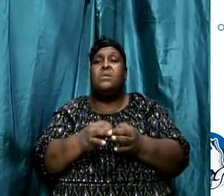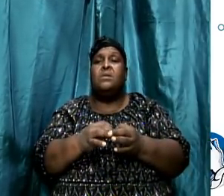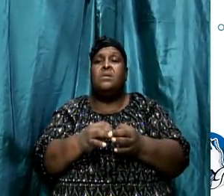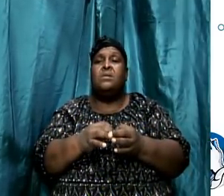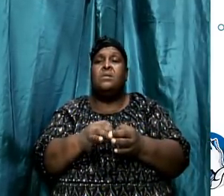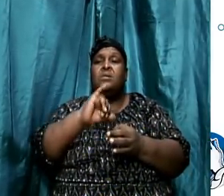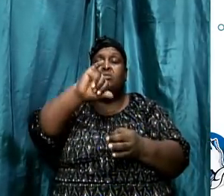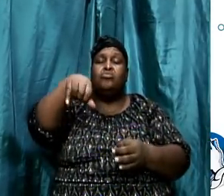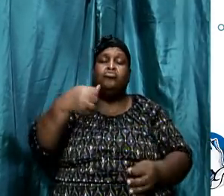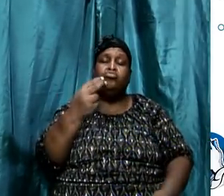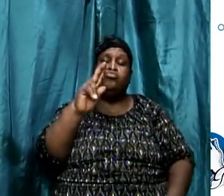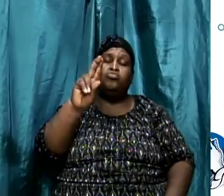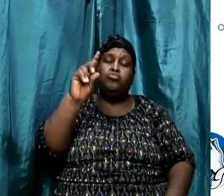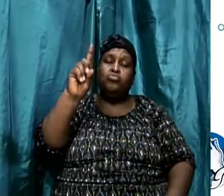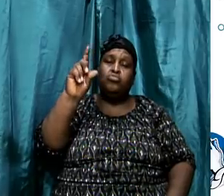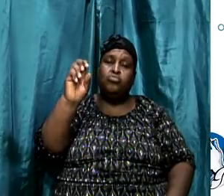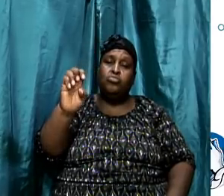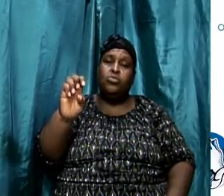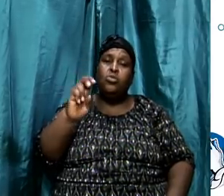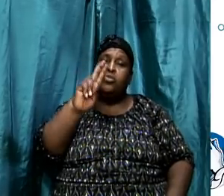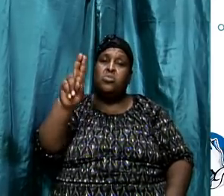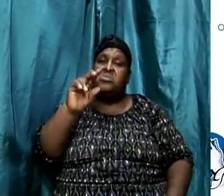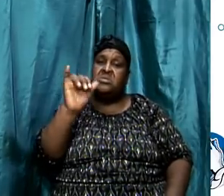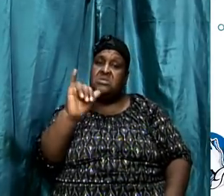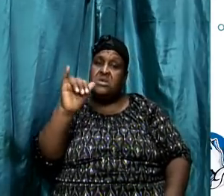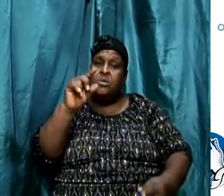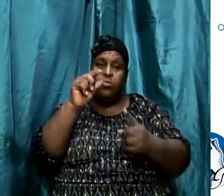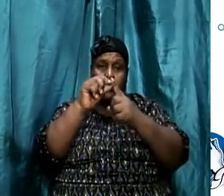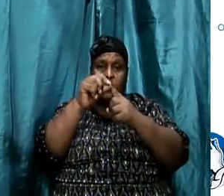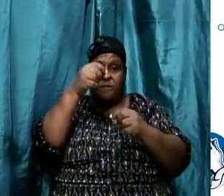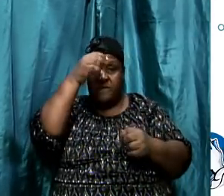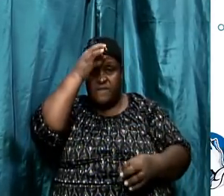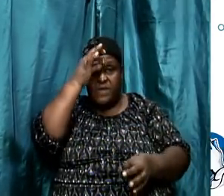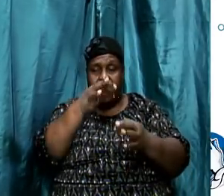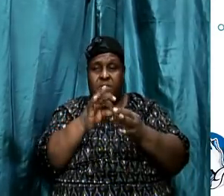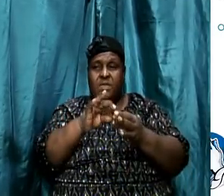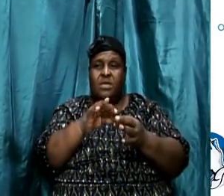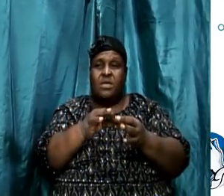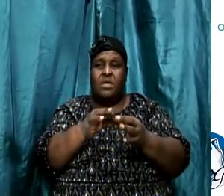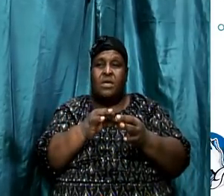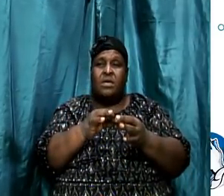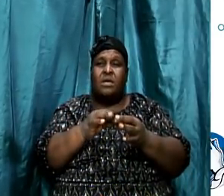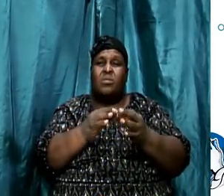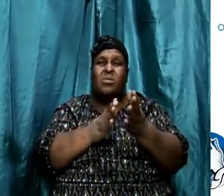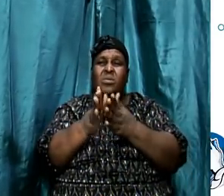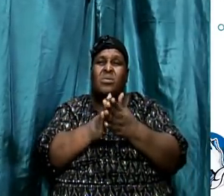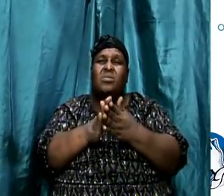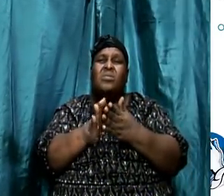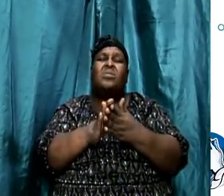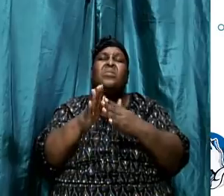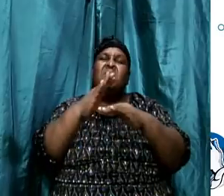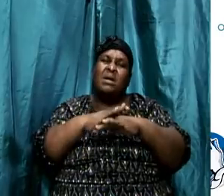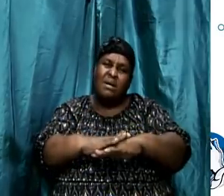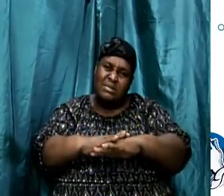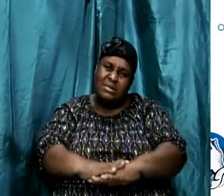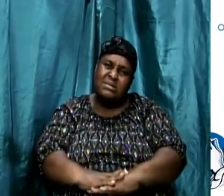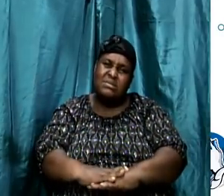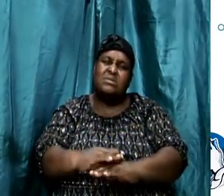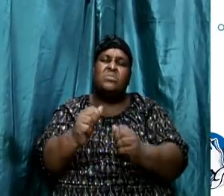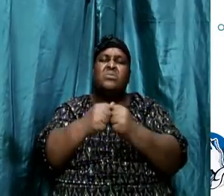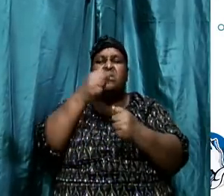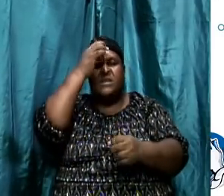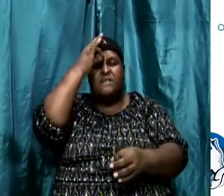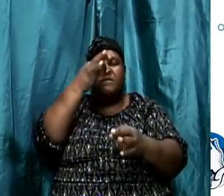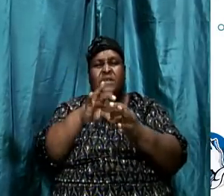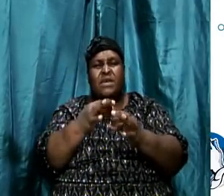chapter 3, Jude used the same word faith. He must earnestly contend for the faith. That